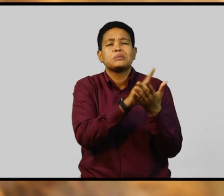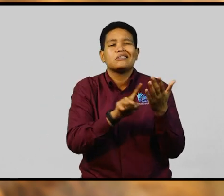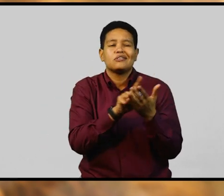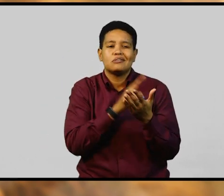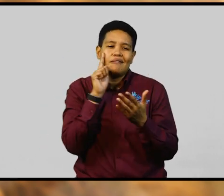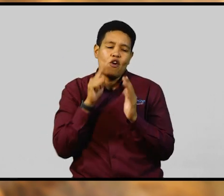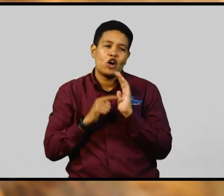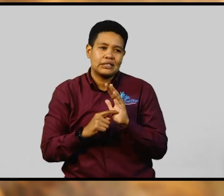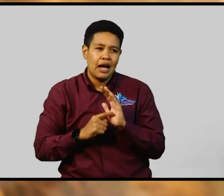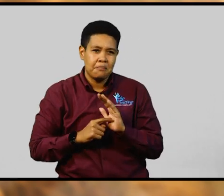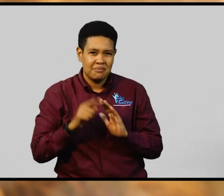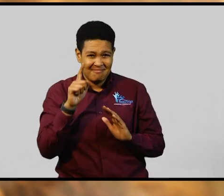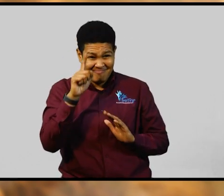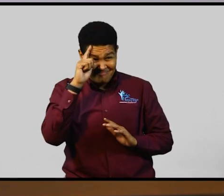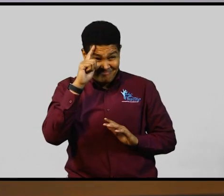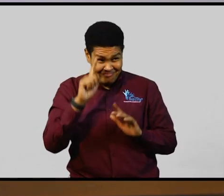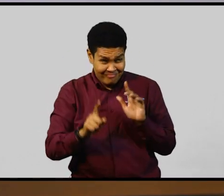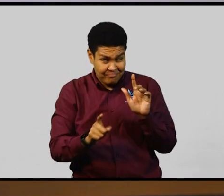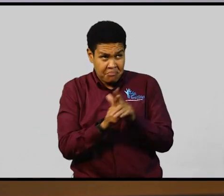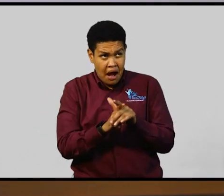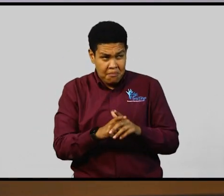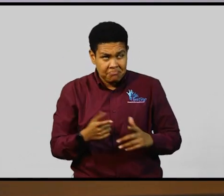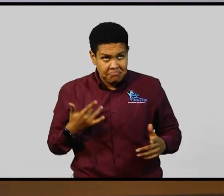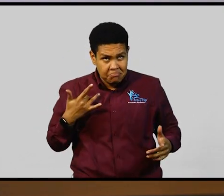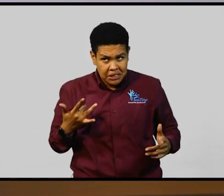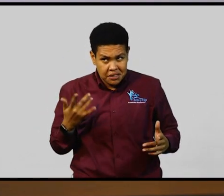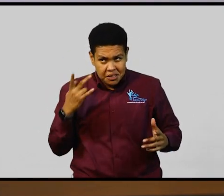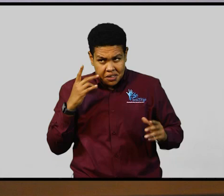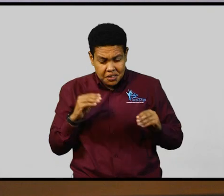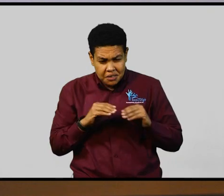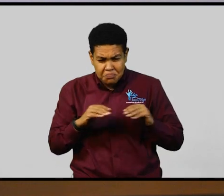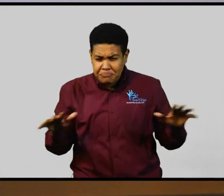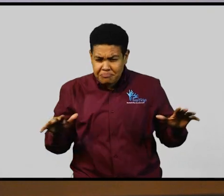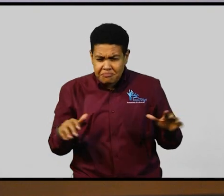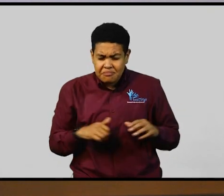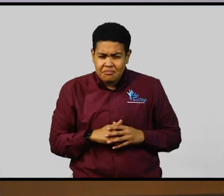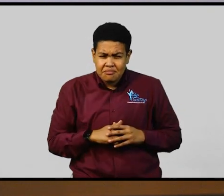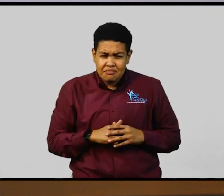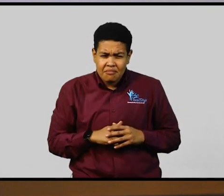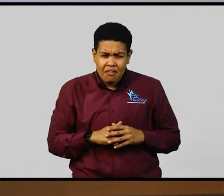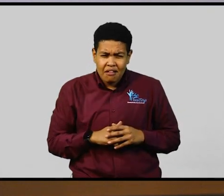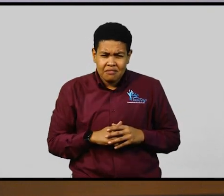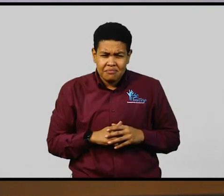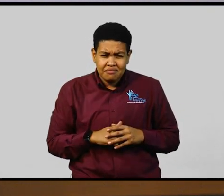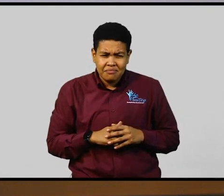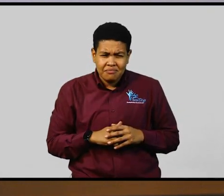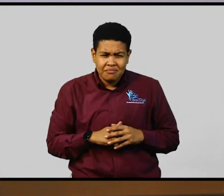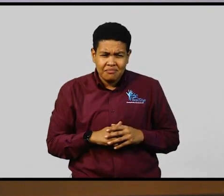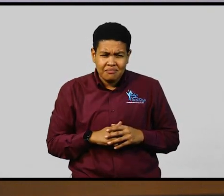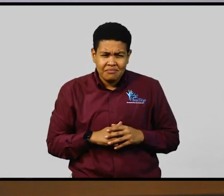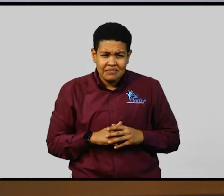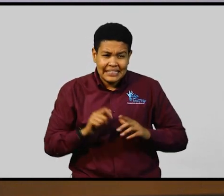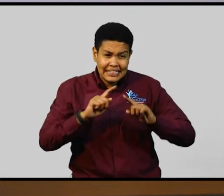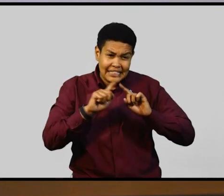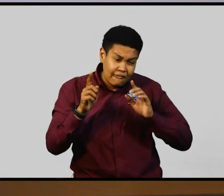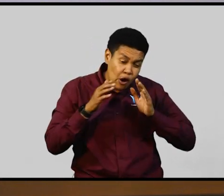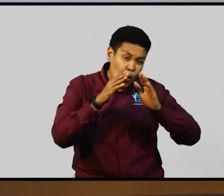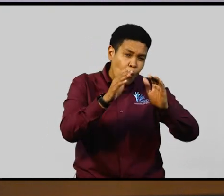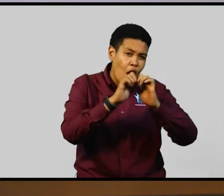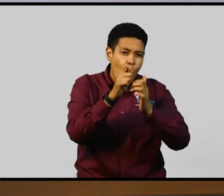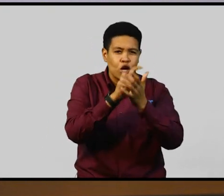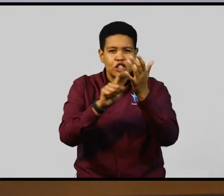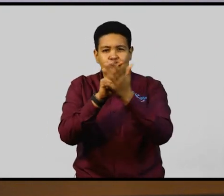is one that comes to mind. What are some of the different ways in which discrimination impacts persons with